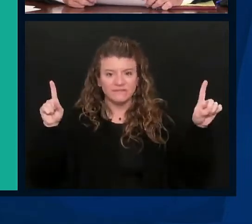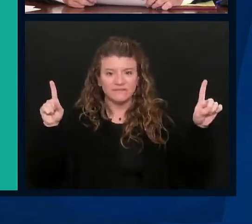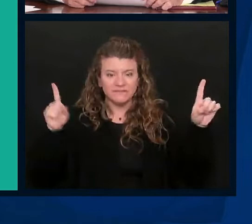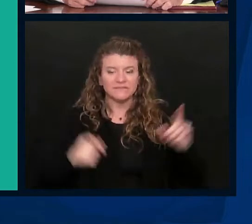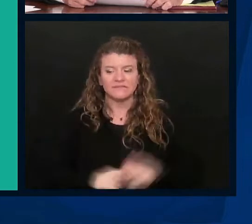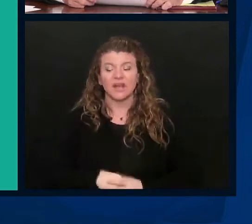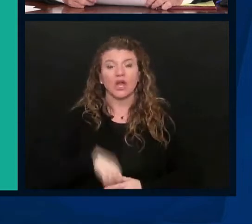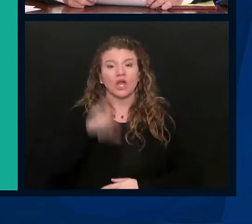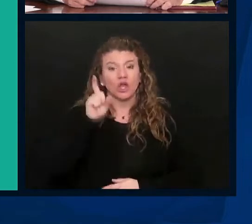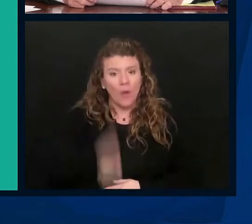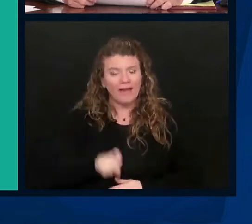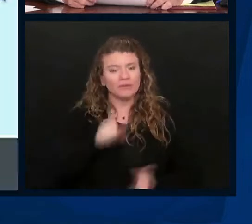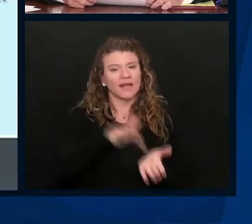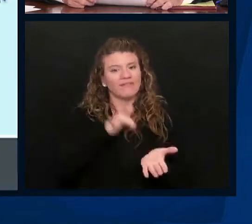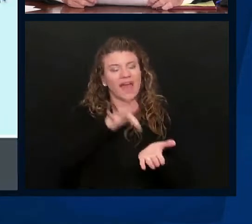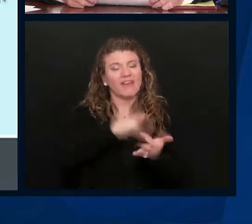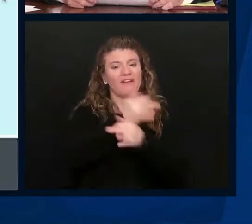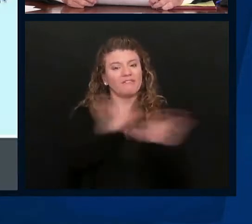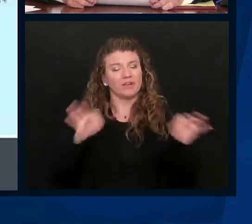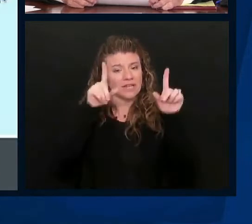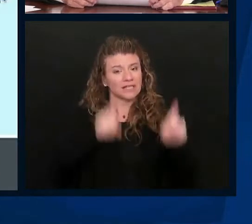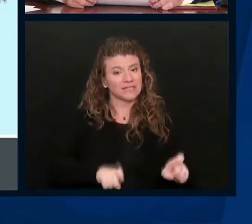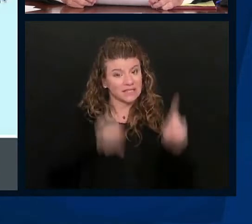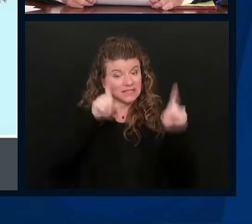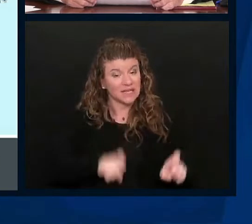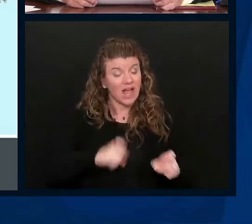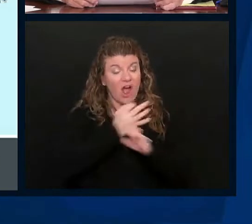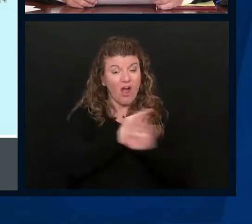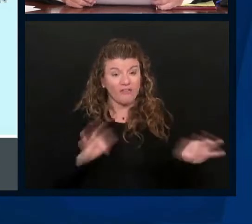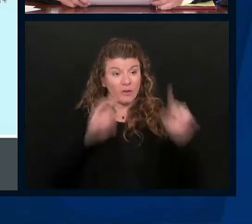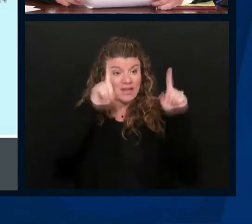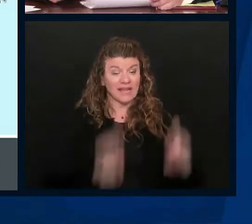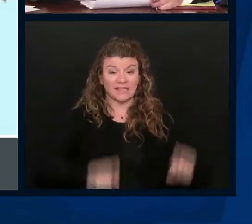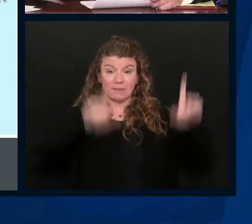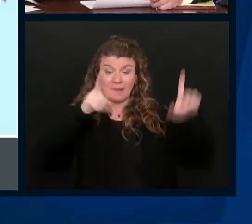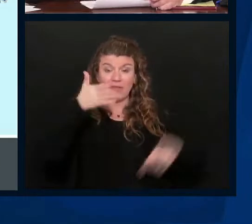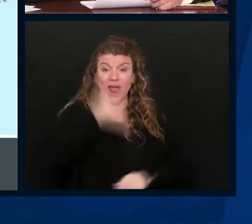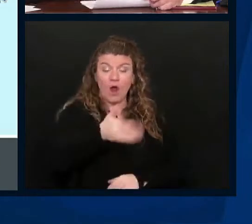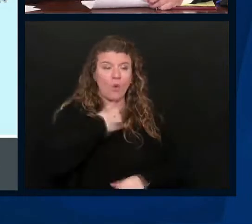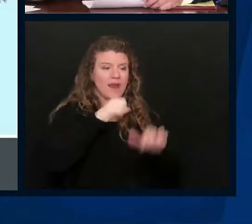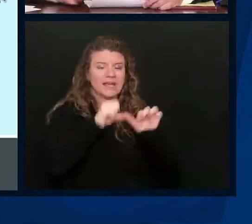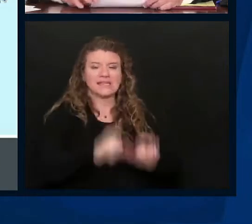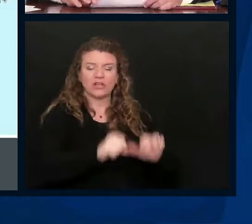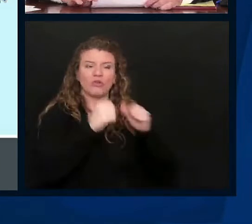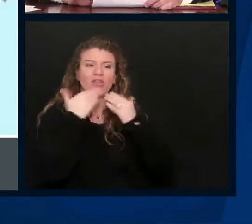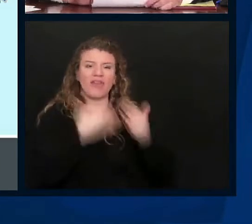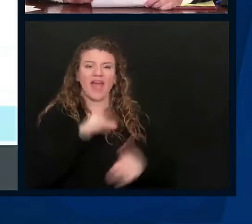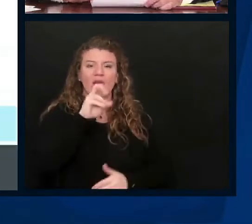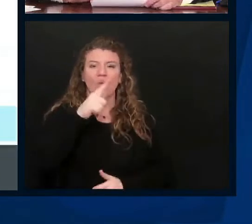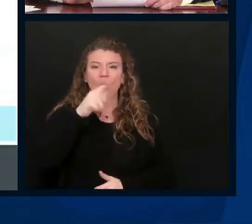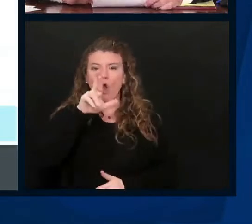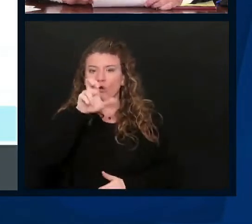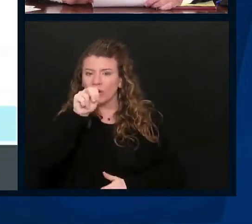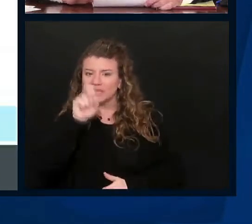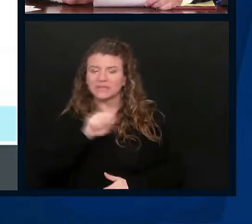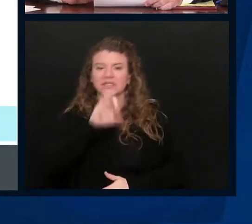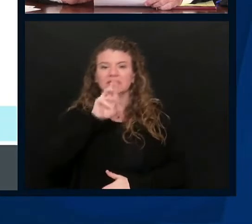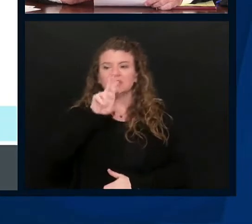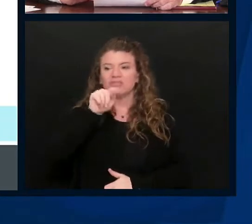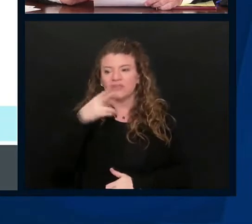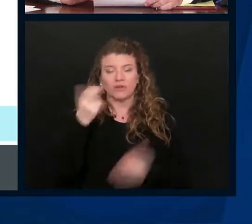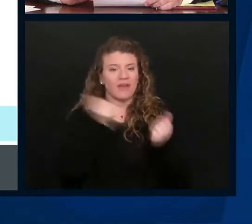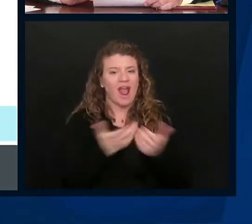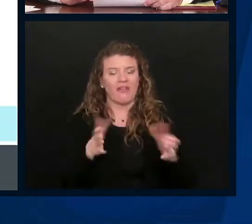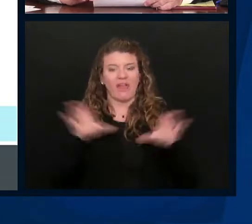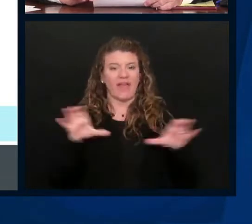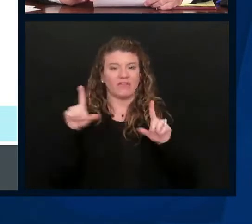You got to take advantage of our free testing. Our free testing maps are up there. We continue to thank Walgreens and Pruth for all that they've done every,